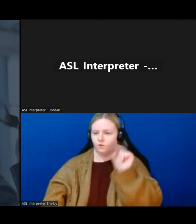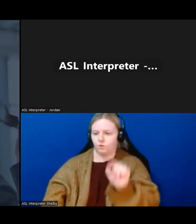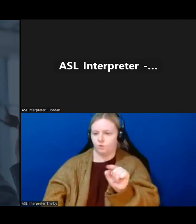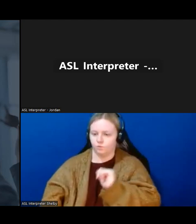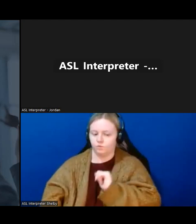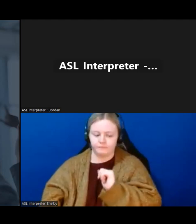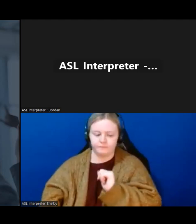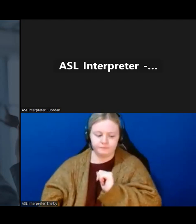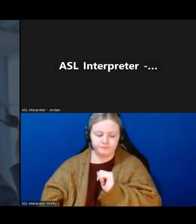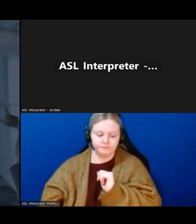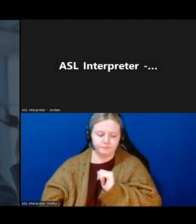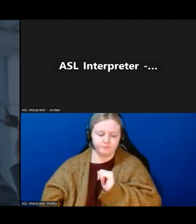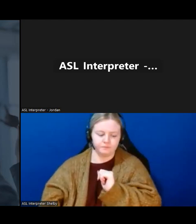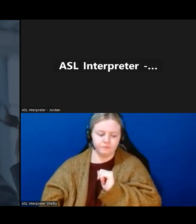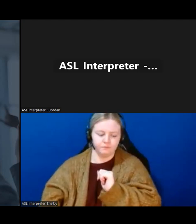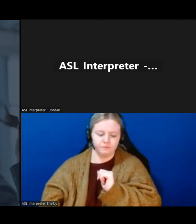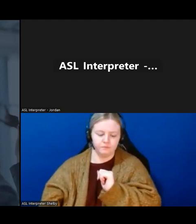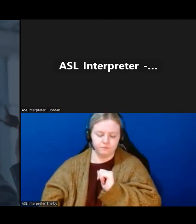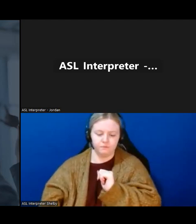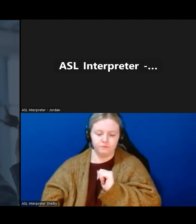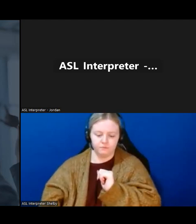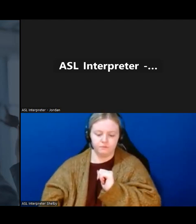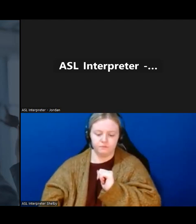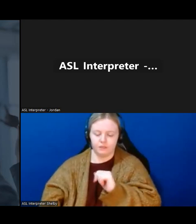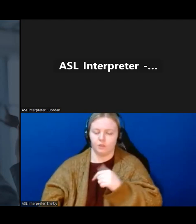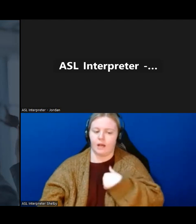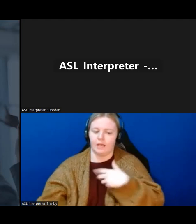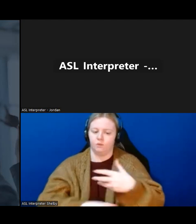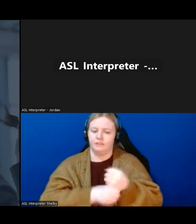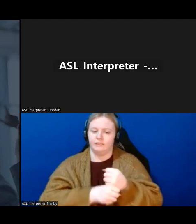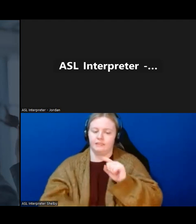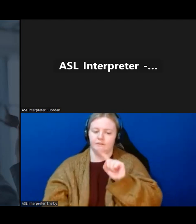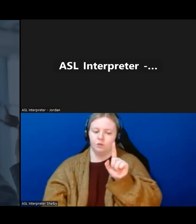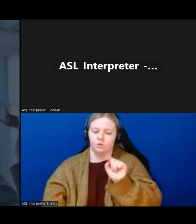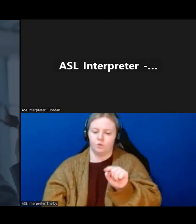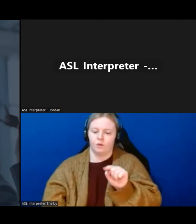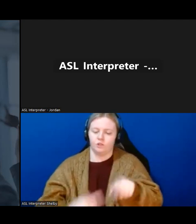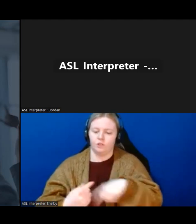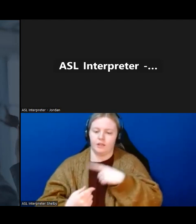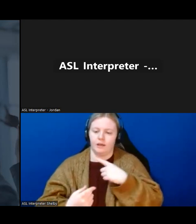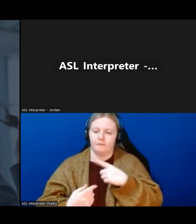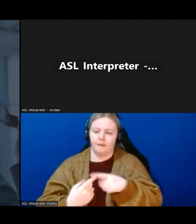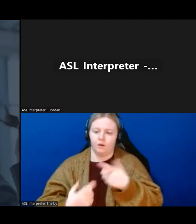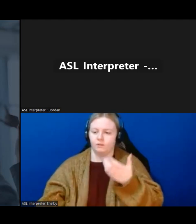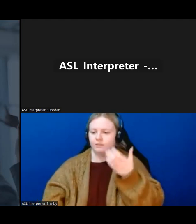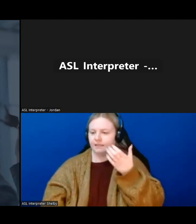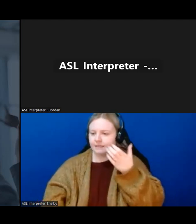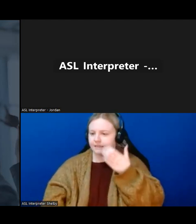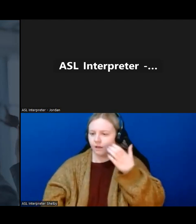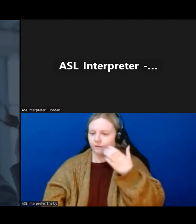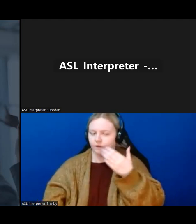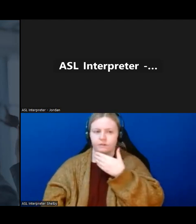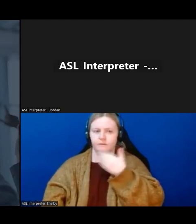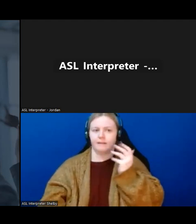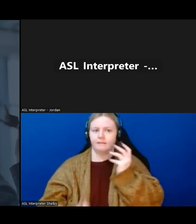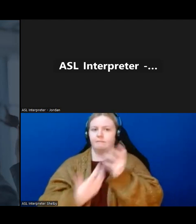And I actually do what I received a question about what cell phones, seniors, or older people should